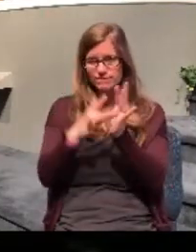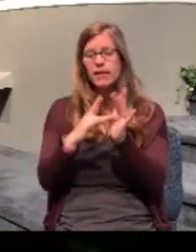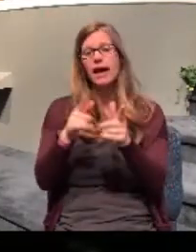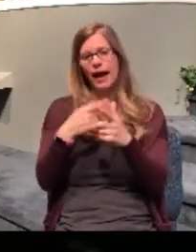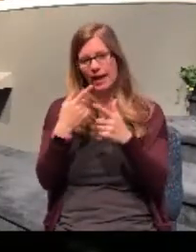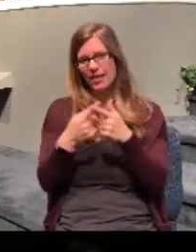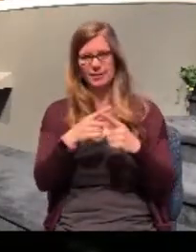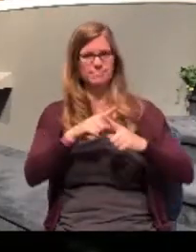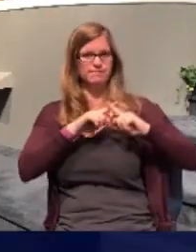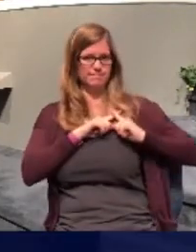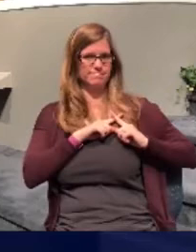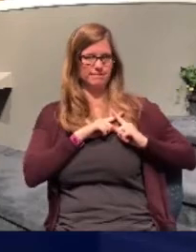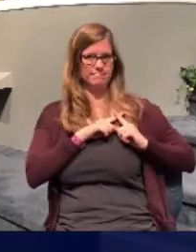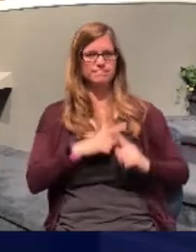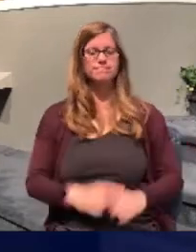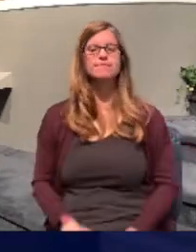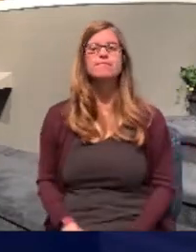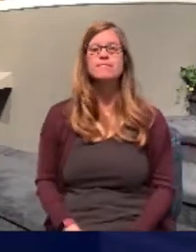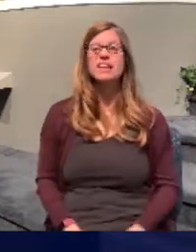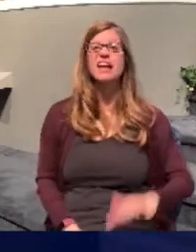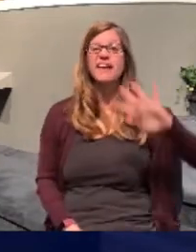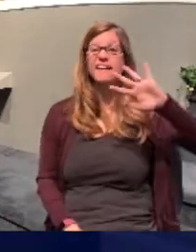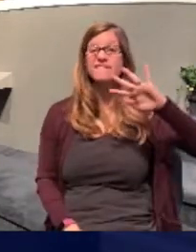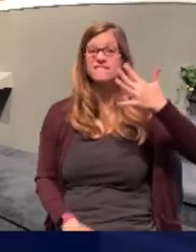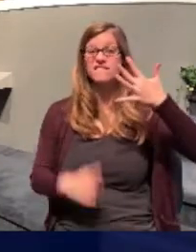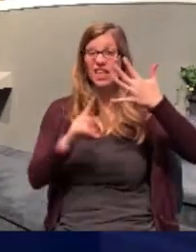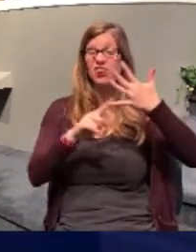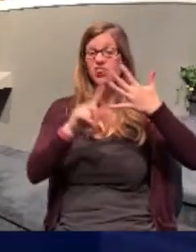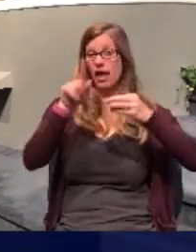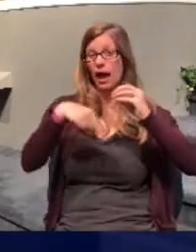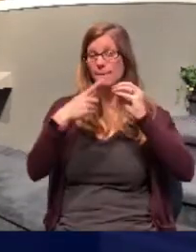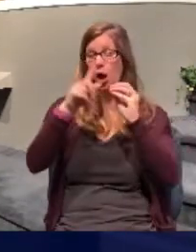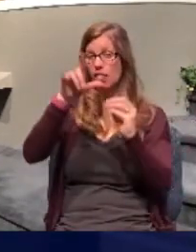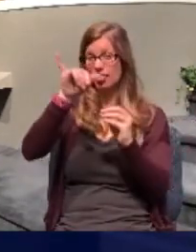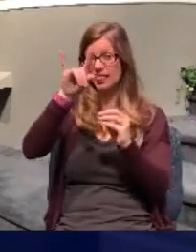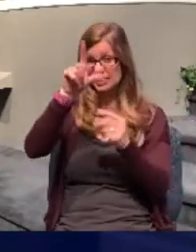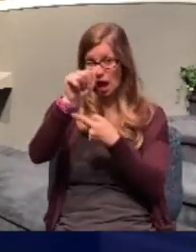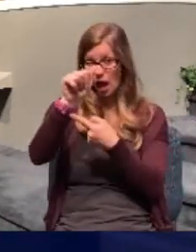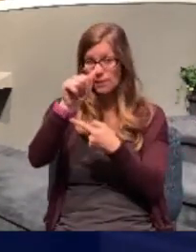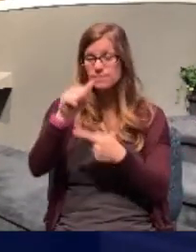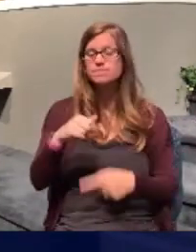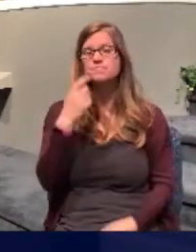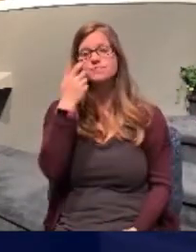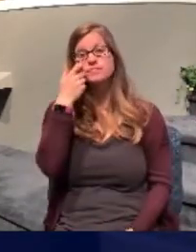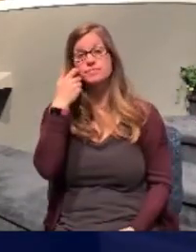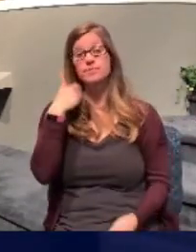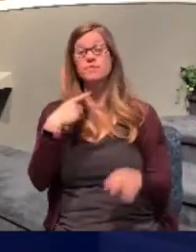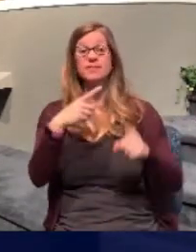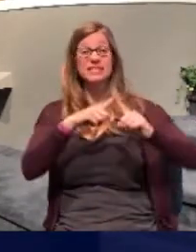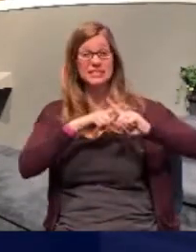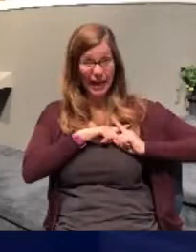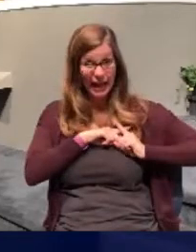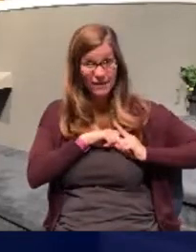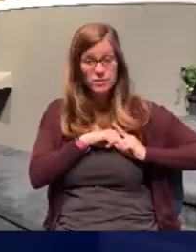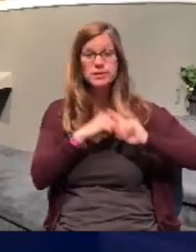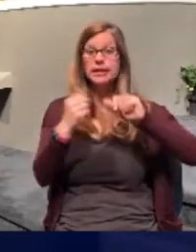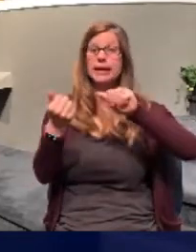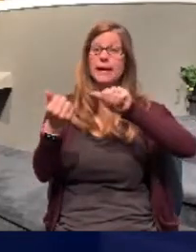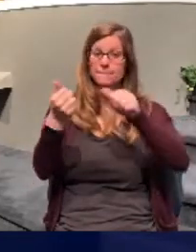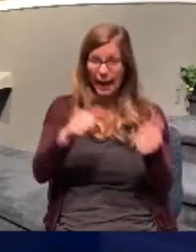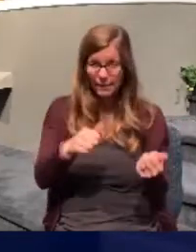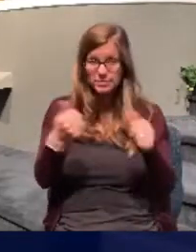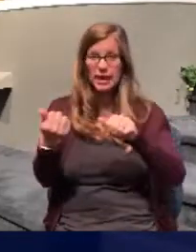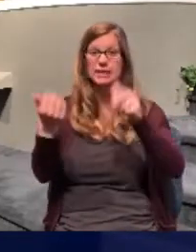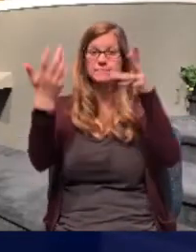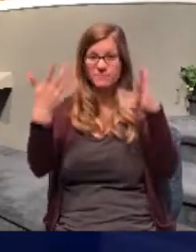he saves us. Fifthly, after being saved and baptized, Lydia wanted to